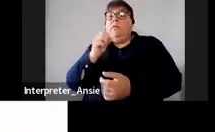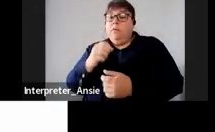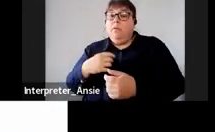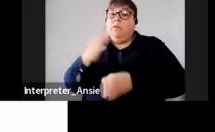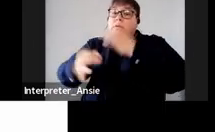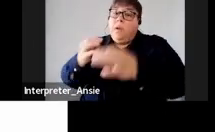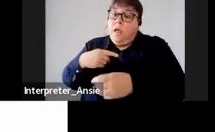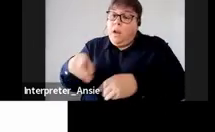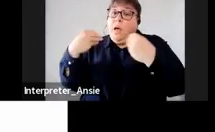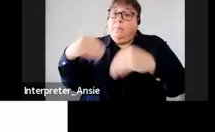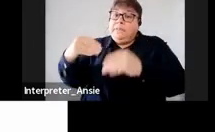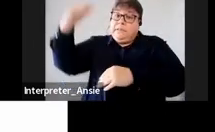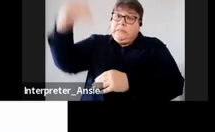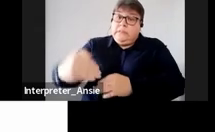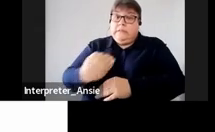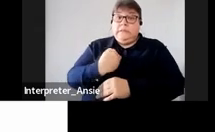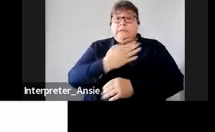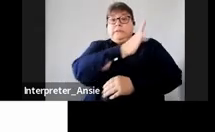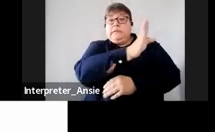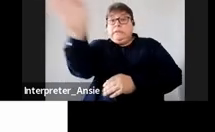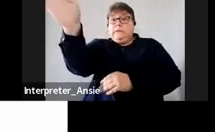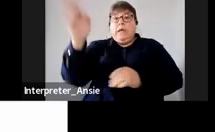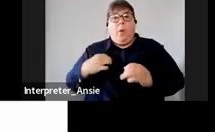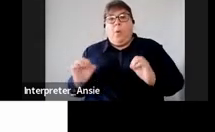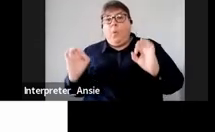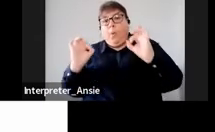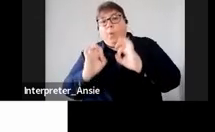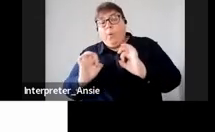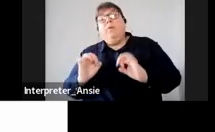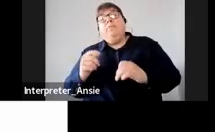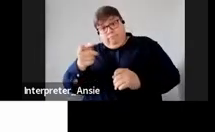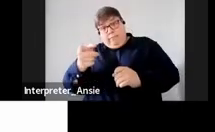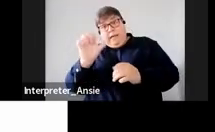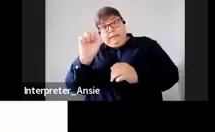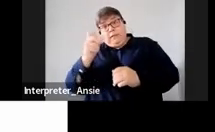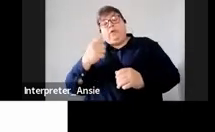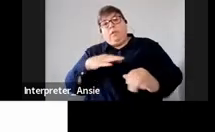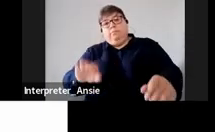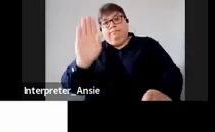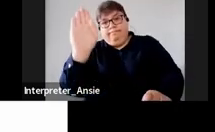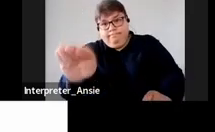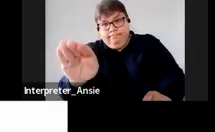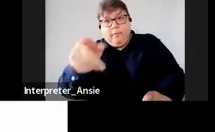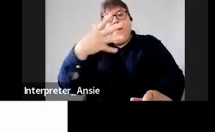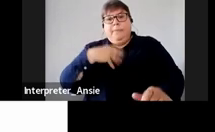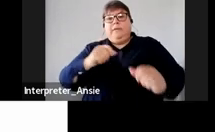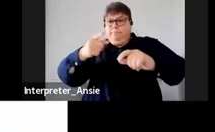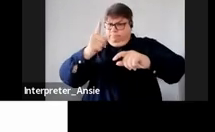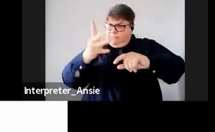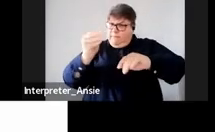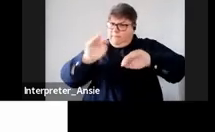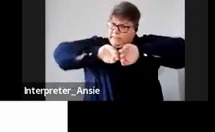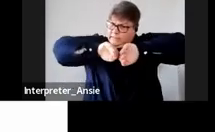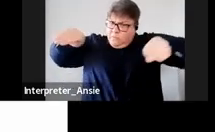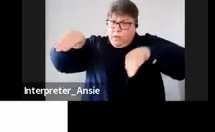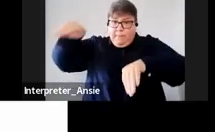I've received so much so in that way we request you to make a separate bank account so you don't mix your personal